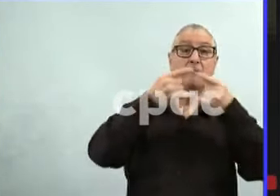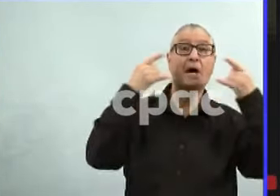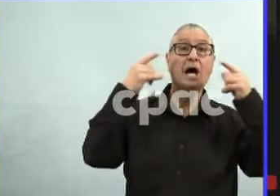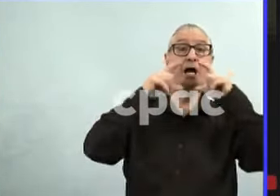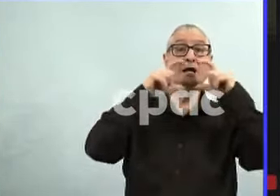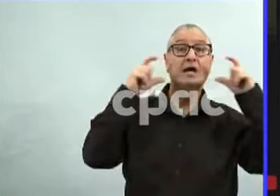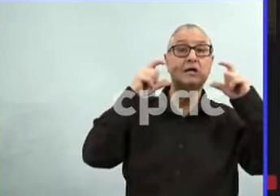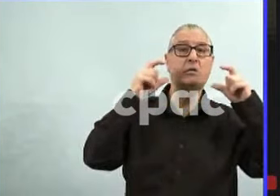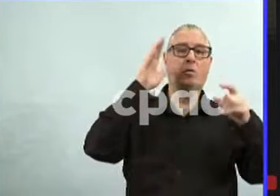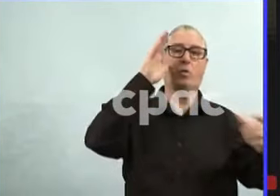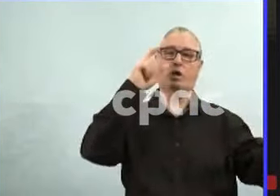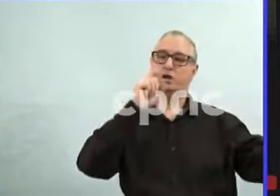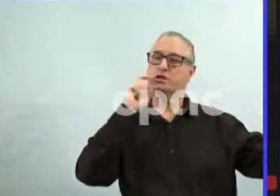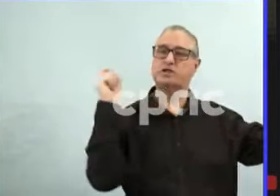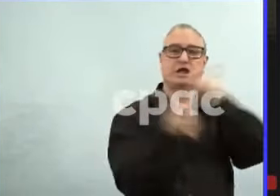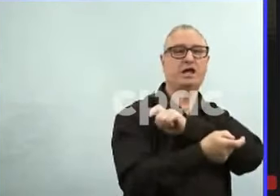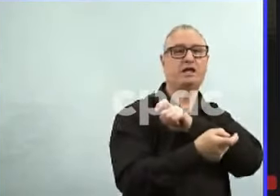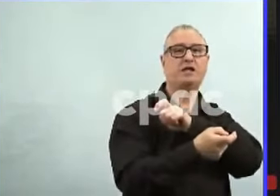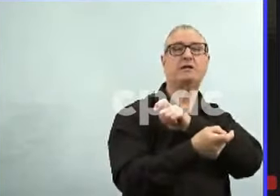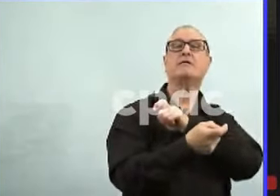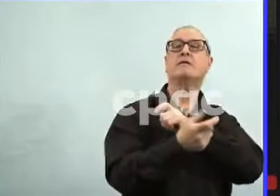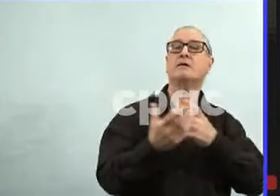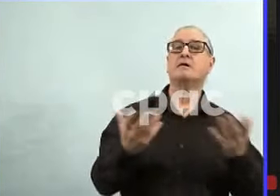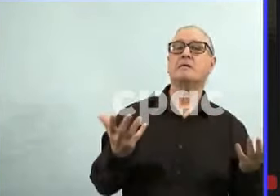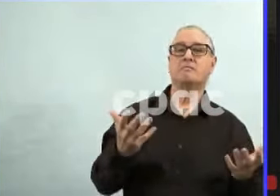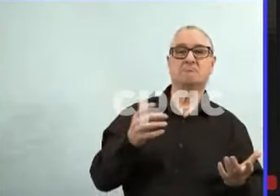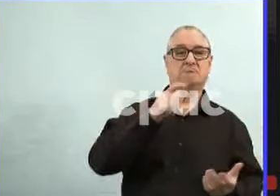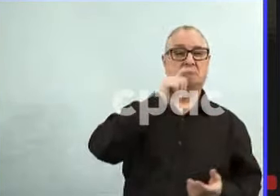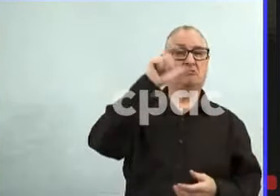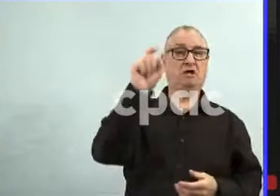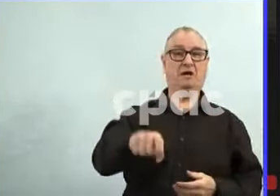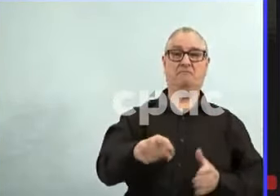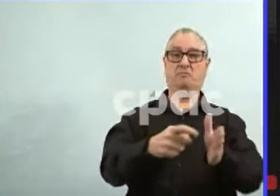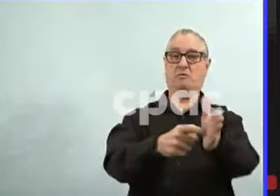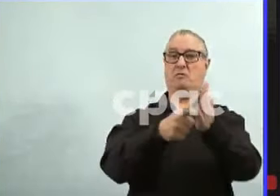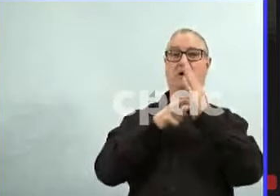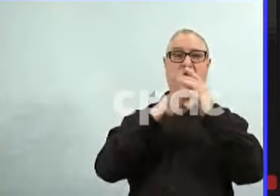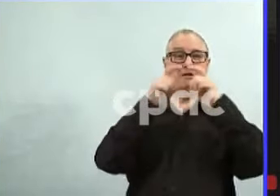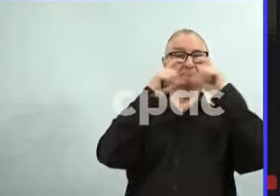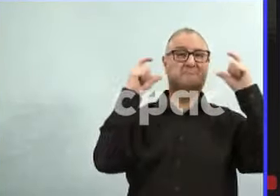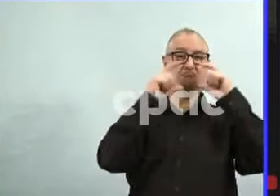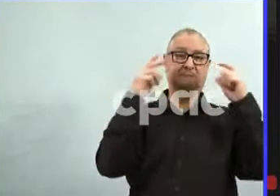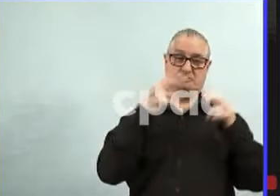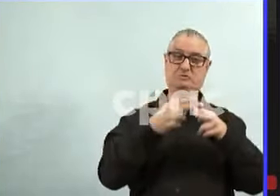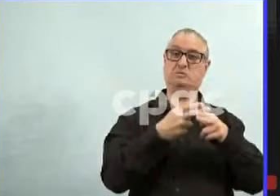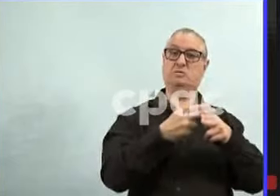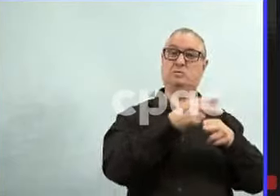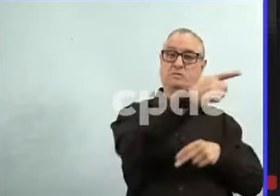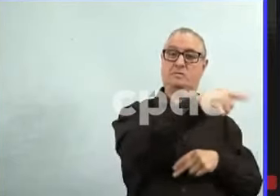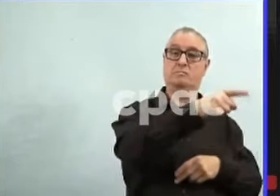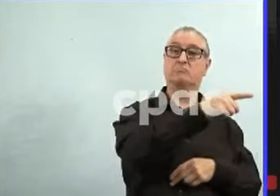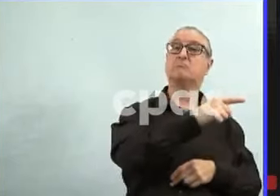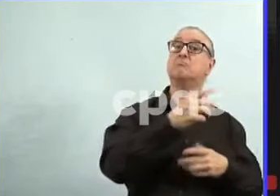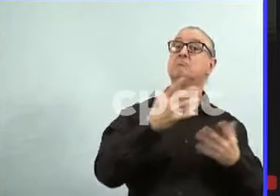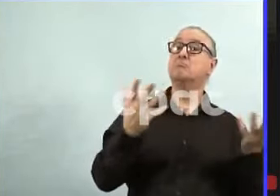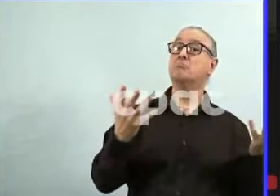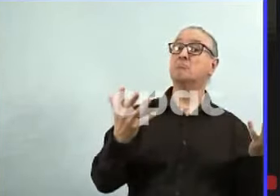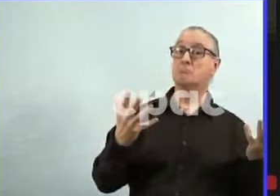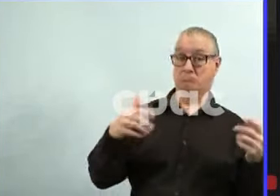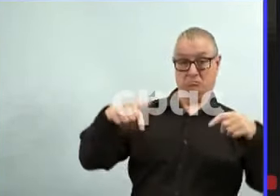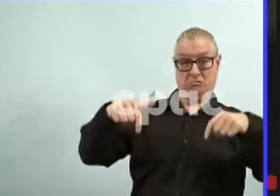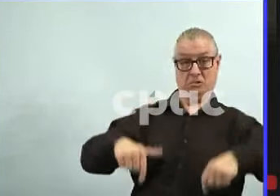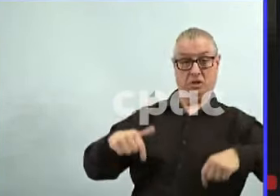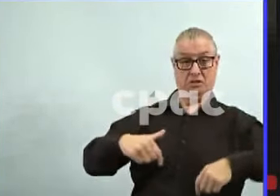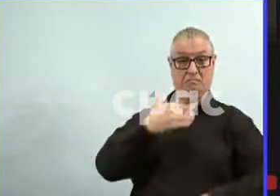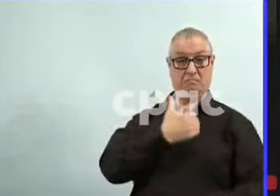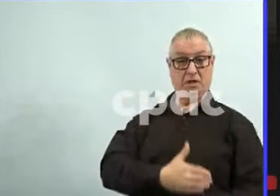would, is that, I guess, like everything's on the table, but is that a feasible thing that Manitobans could expect to come with